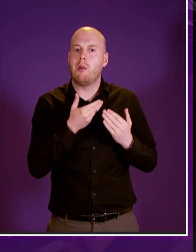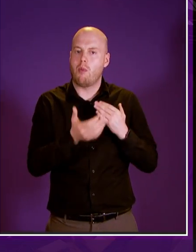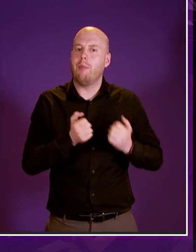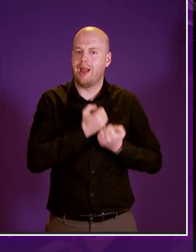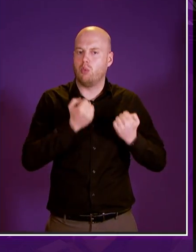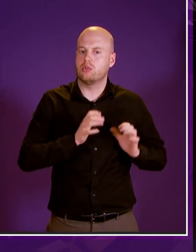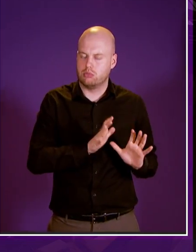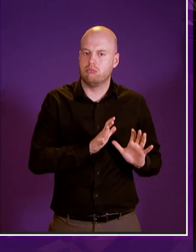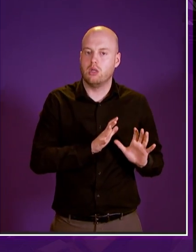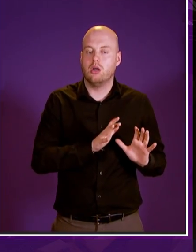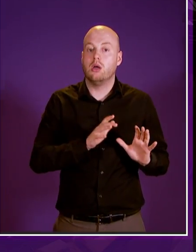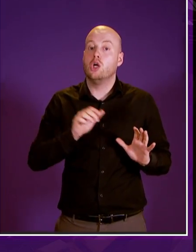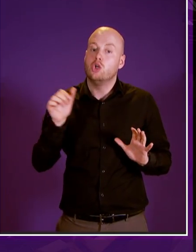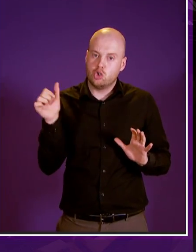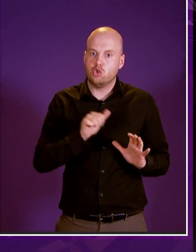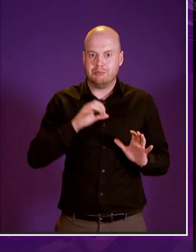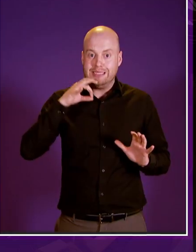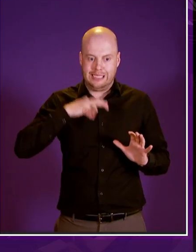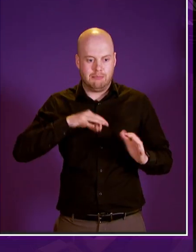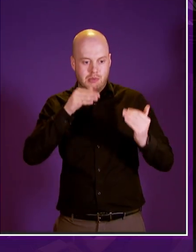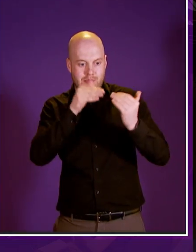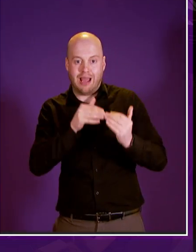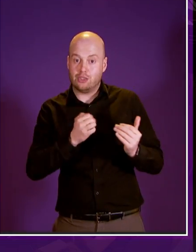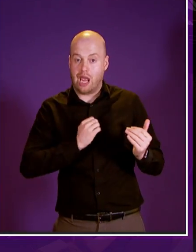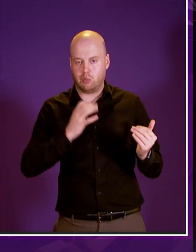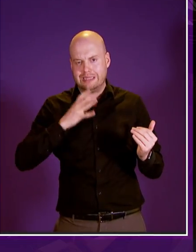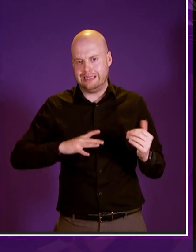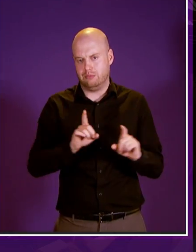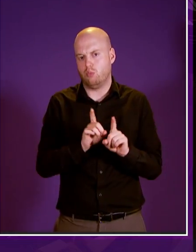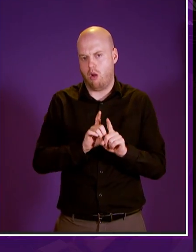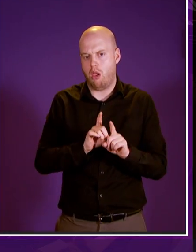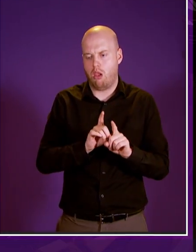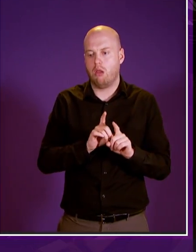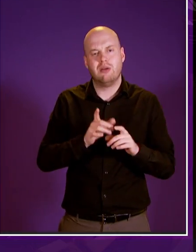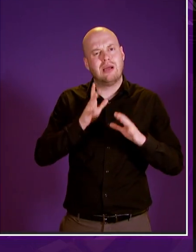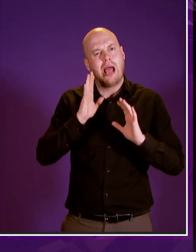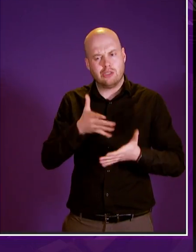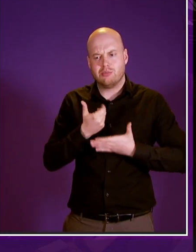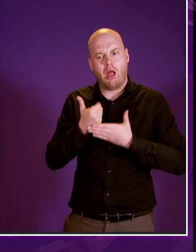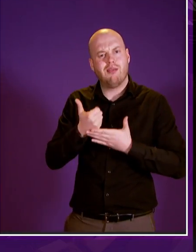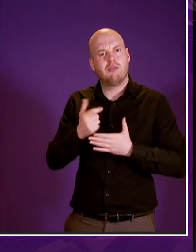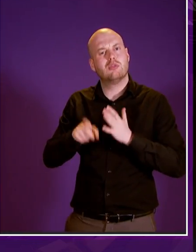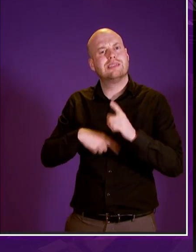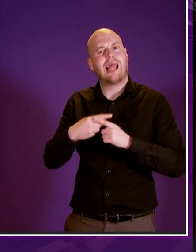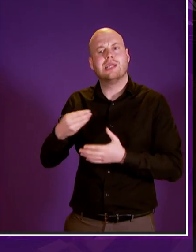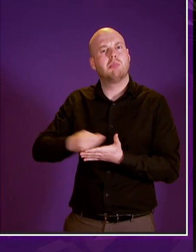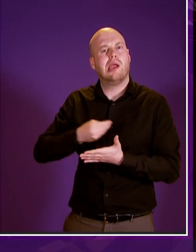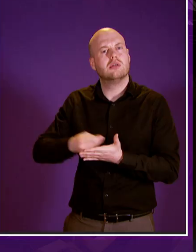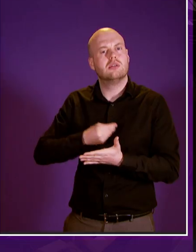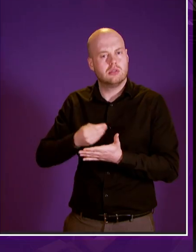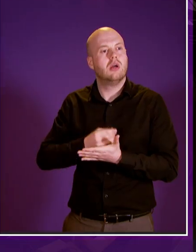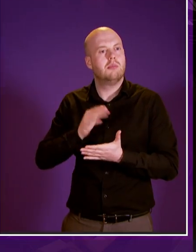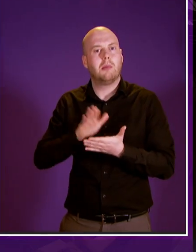costs of this program are kept within our means both for the benefit of taxpayers and to ensure that our other public services maintain